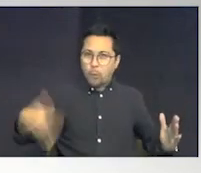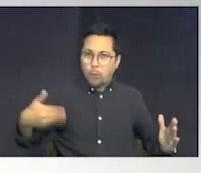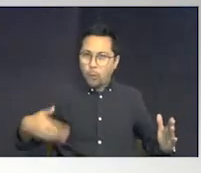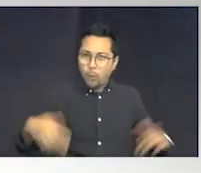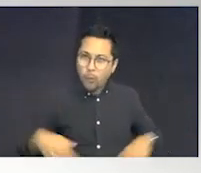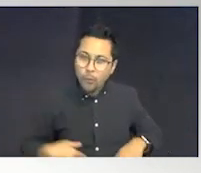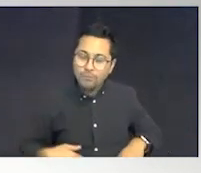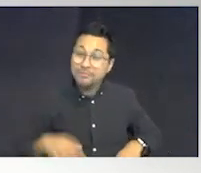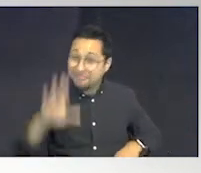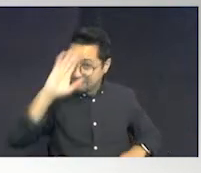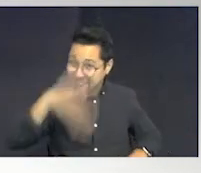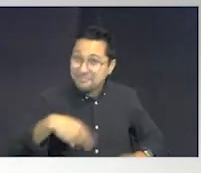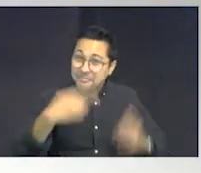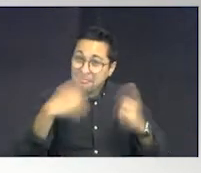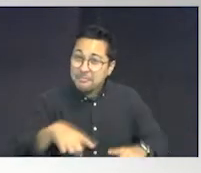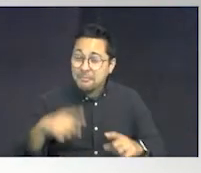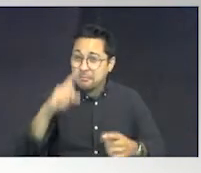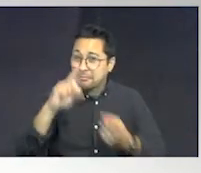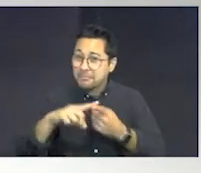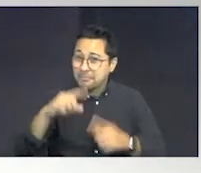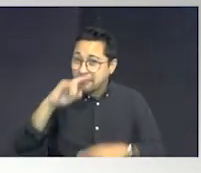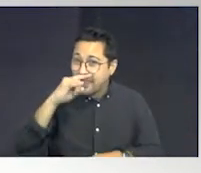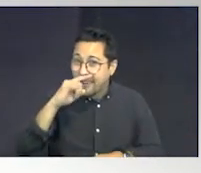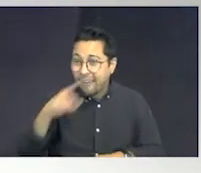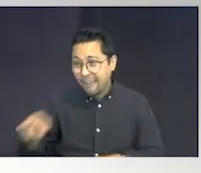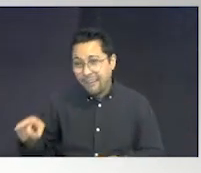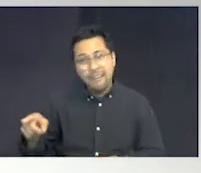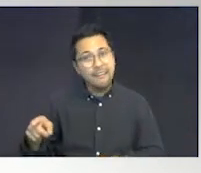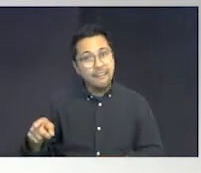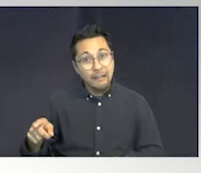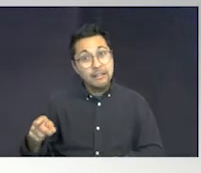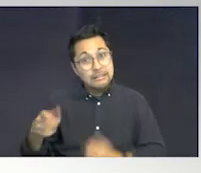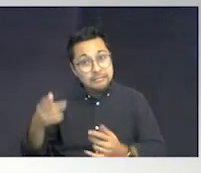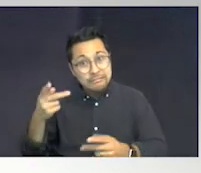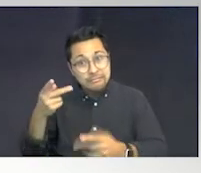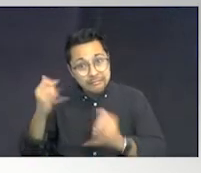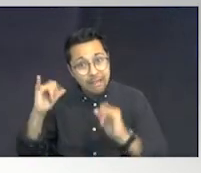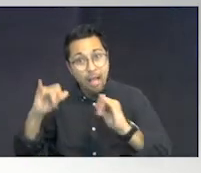You know what happens to kids? They don't get any smaller.